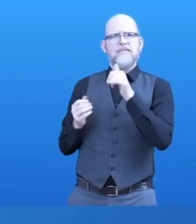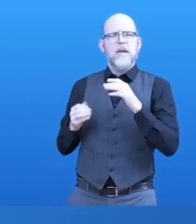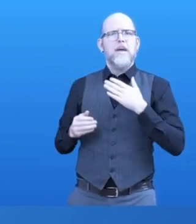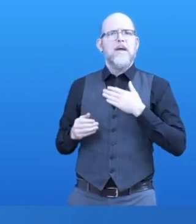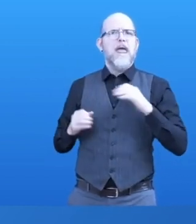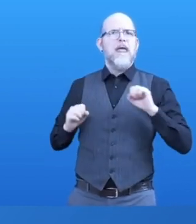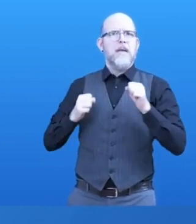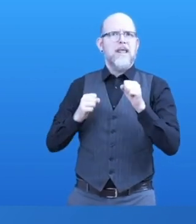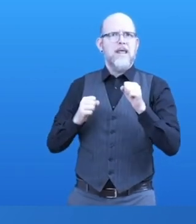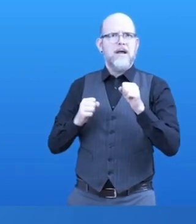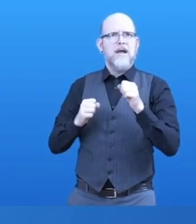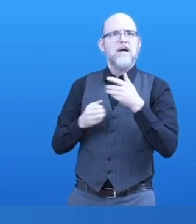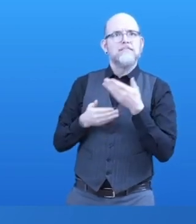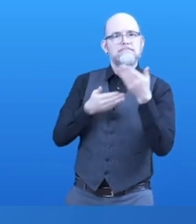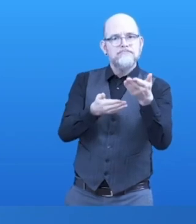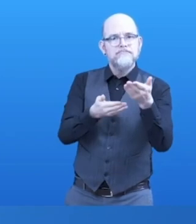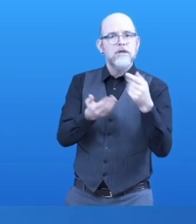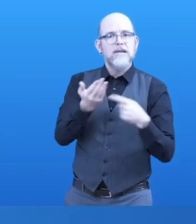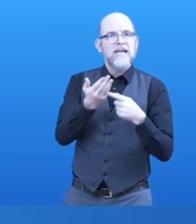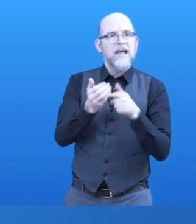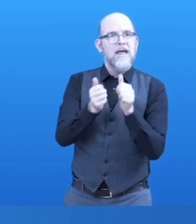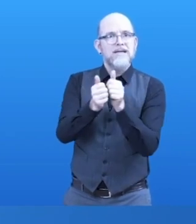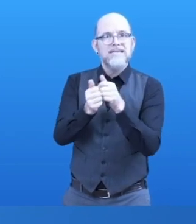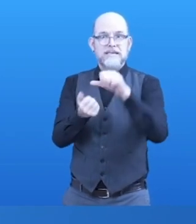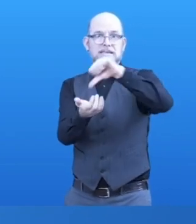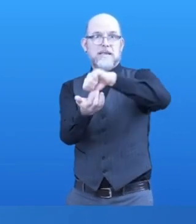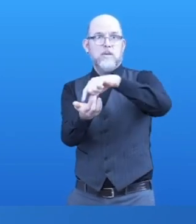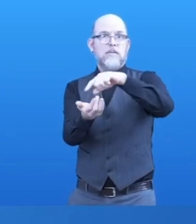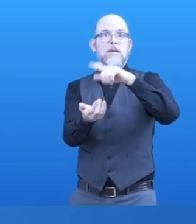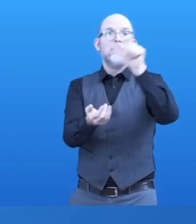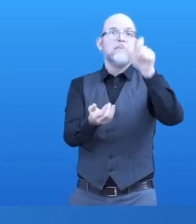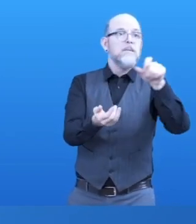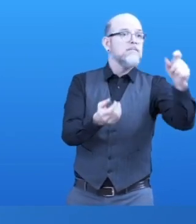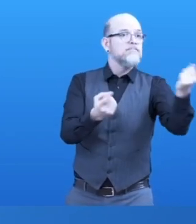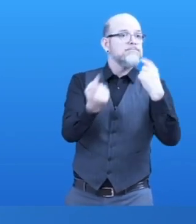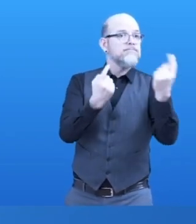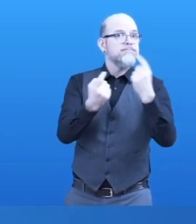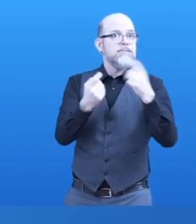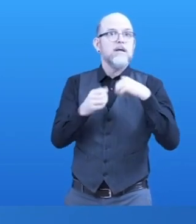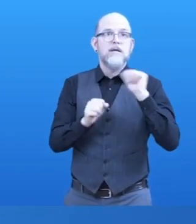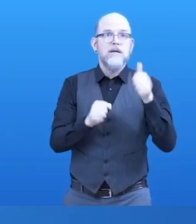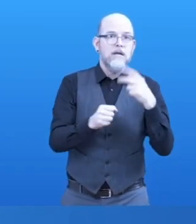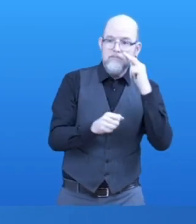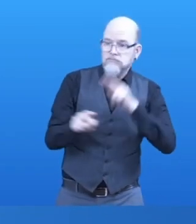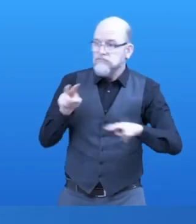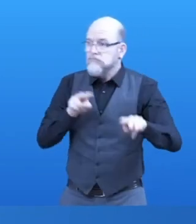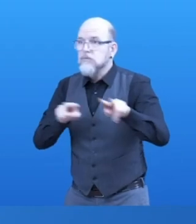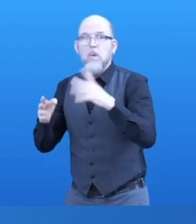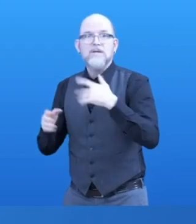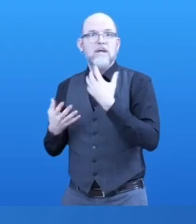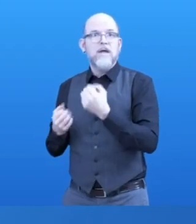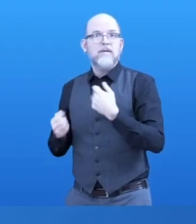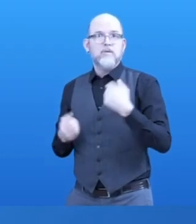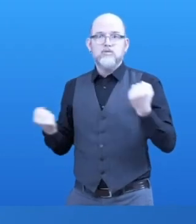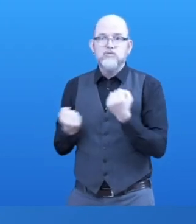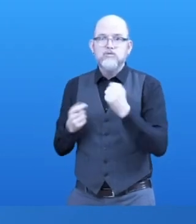consultancy. Now on the screen right now is a photo of Tech Abel. With a web cane user on the left trying out some real devices alongside a